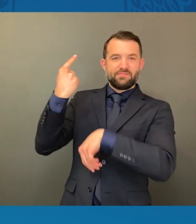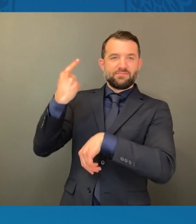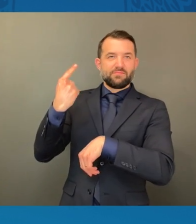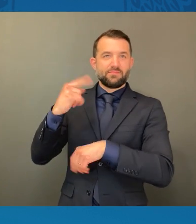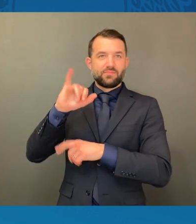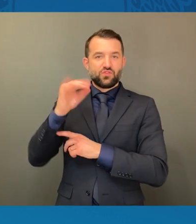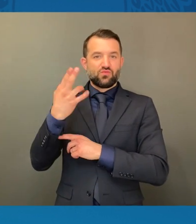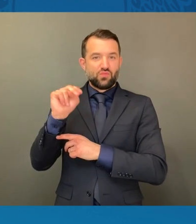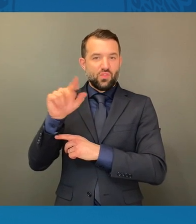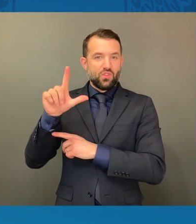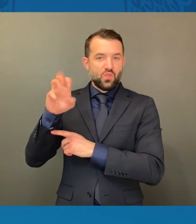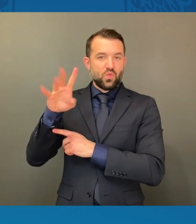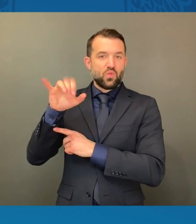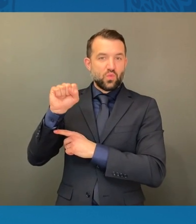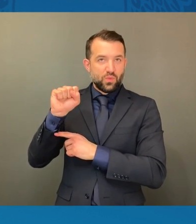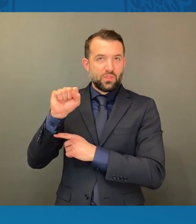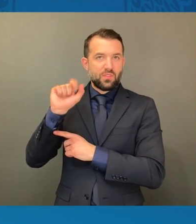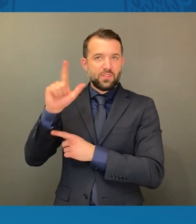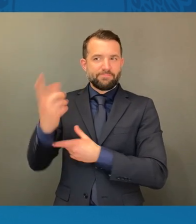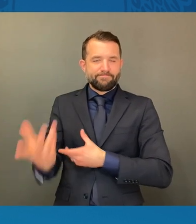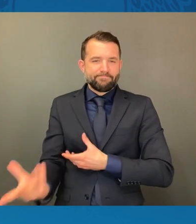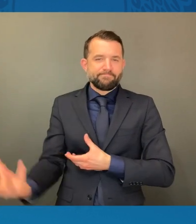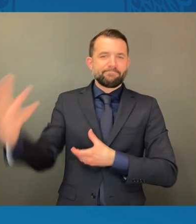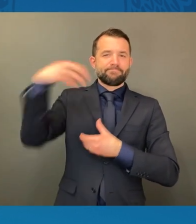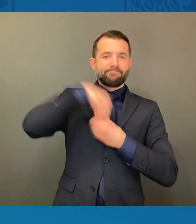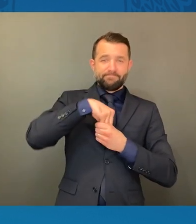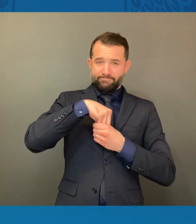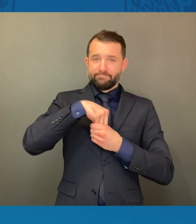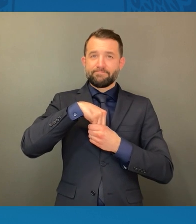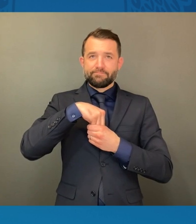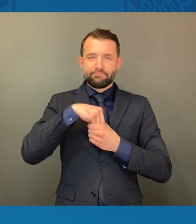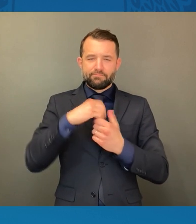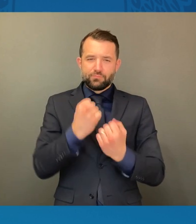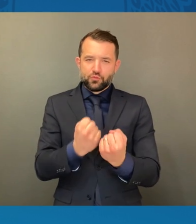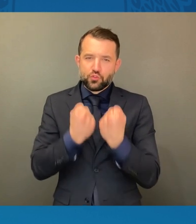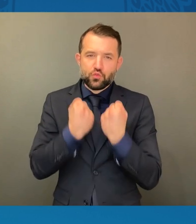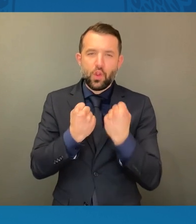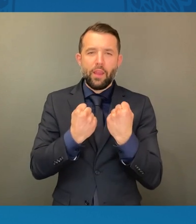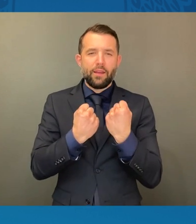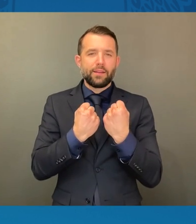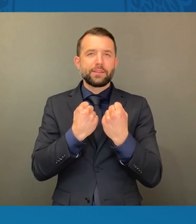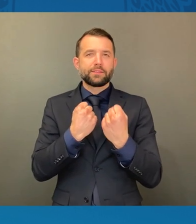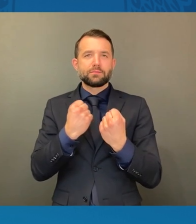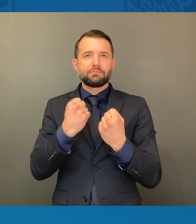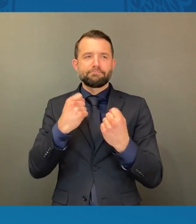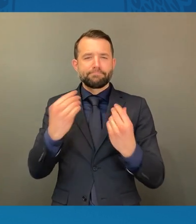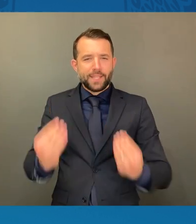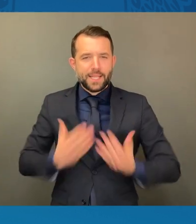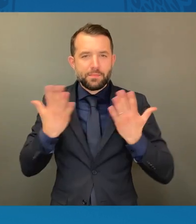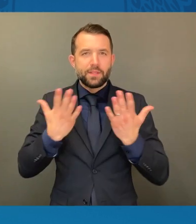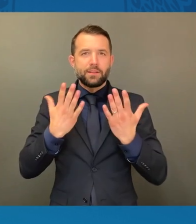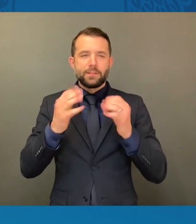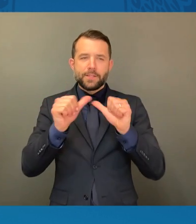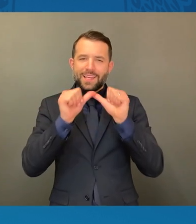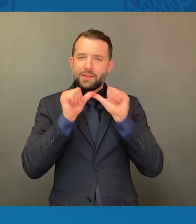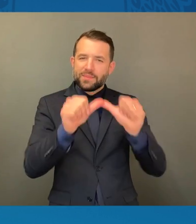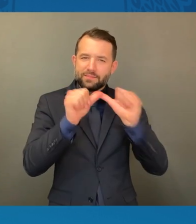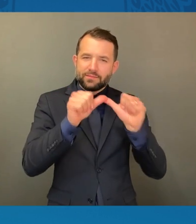embodiment of strength and resilience. The epitome